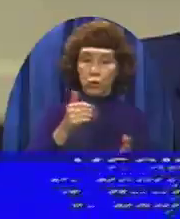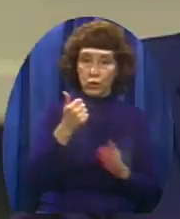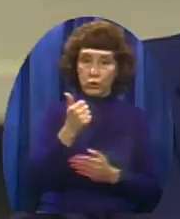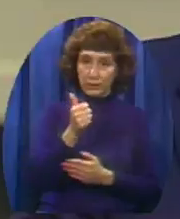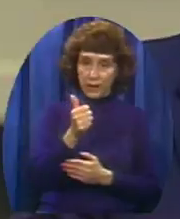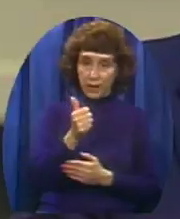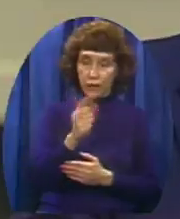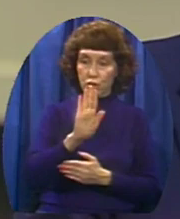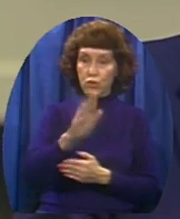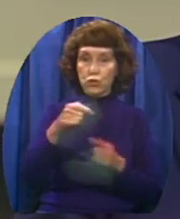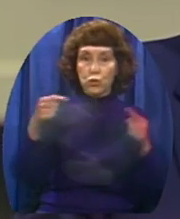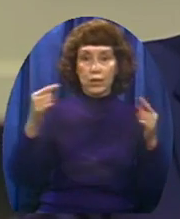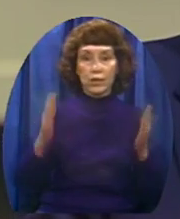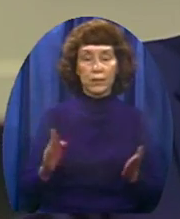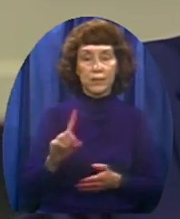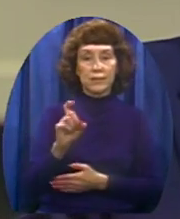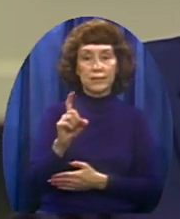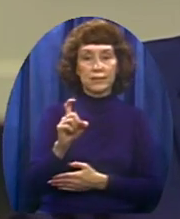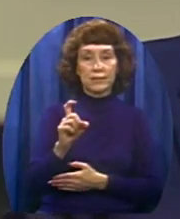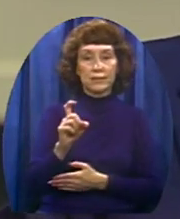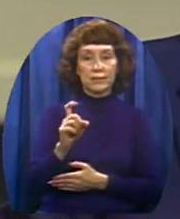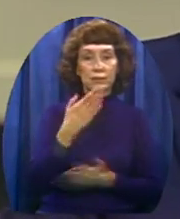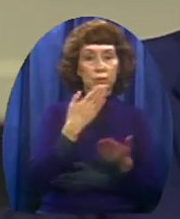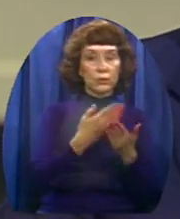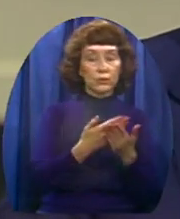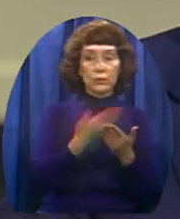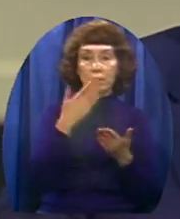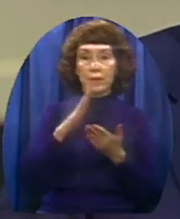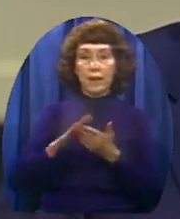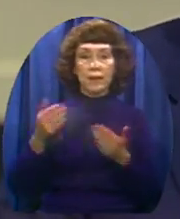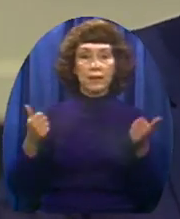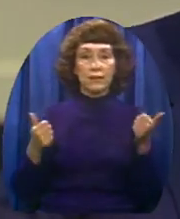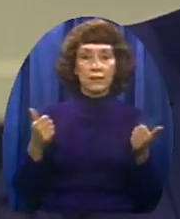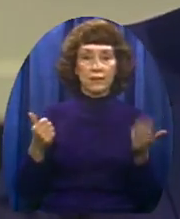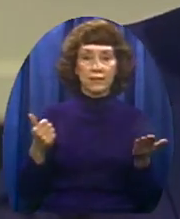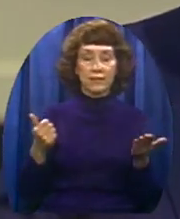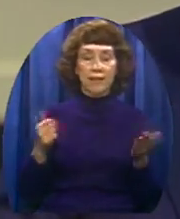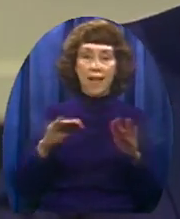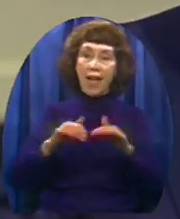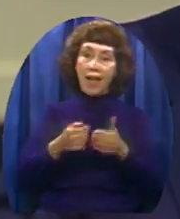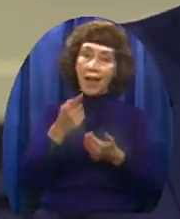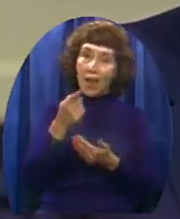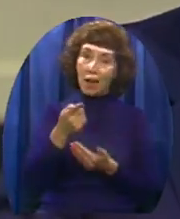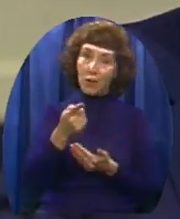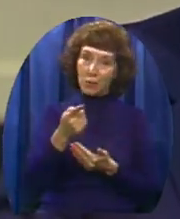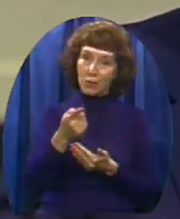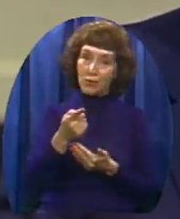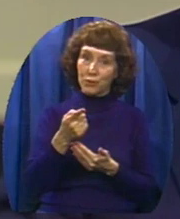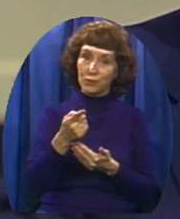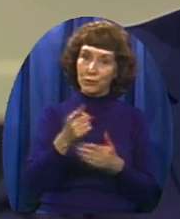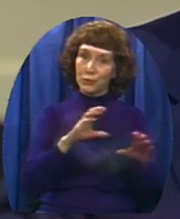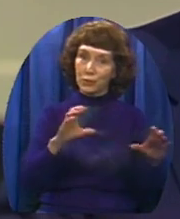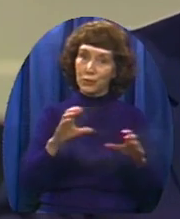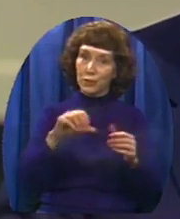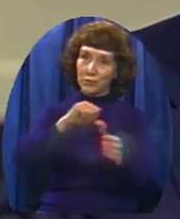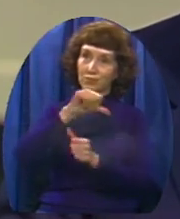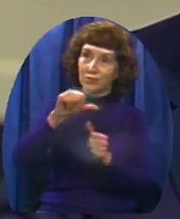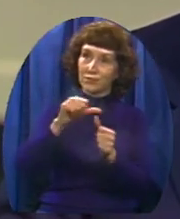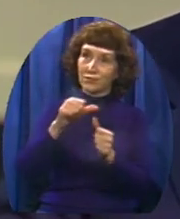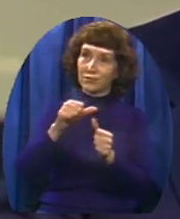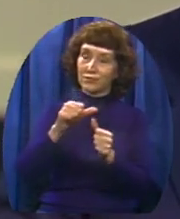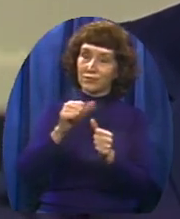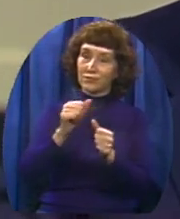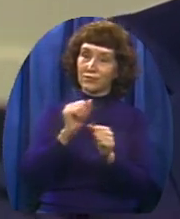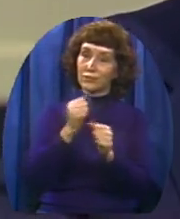Of course the most important Question of all How are you getting along With the Lord? 2,000 years ago